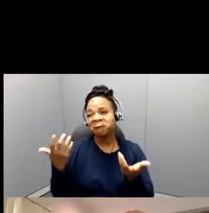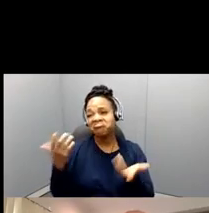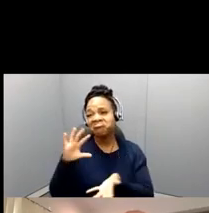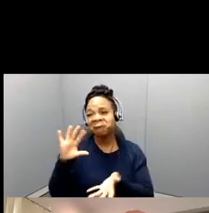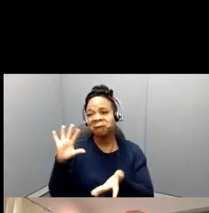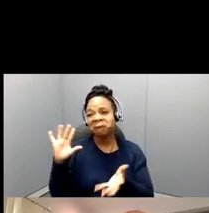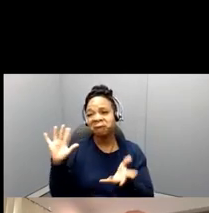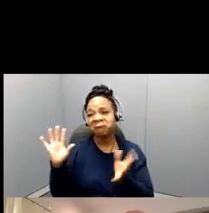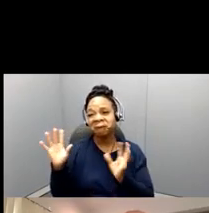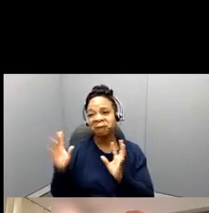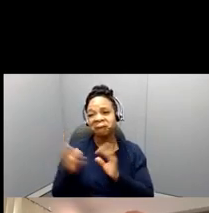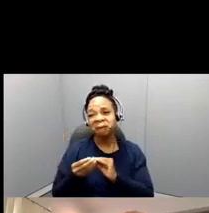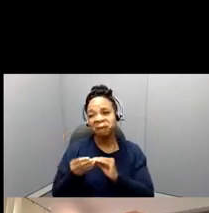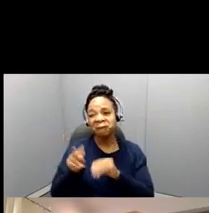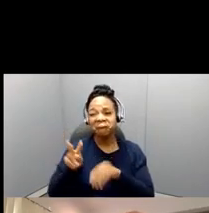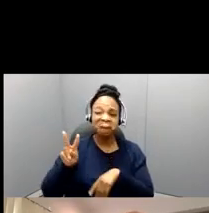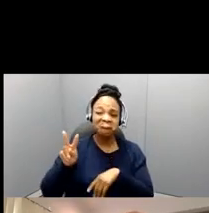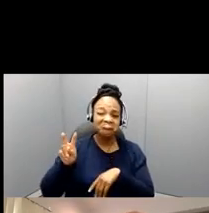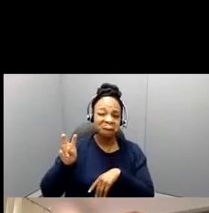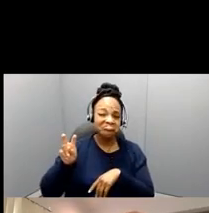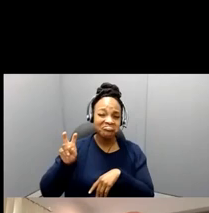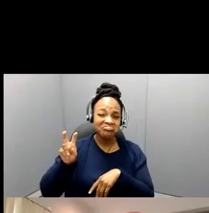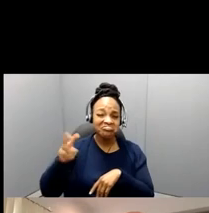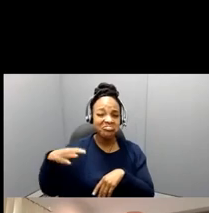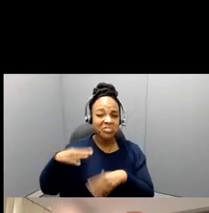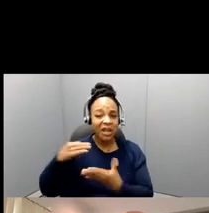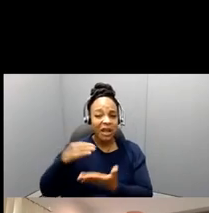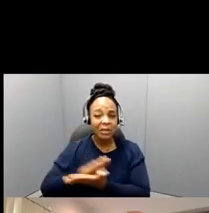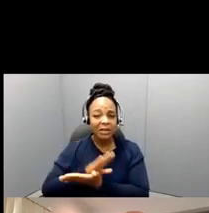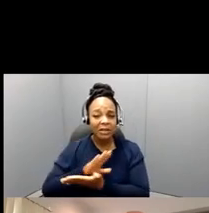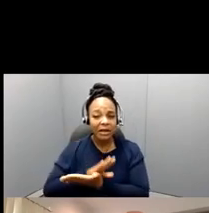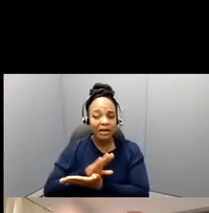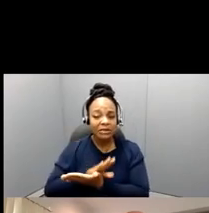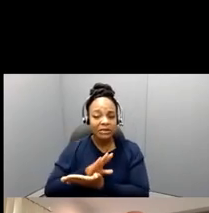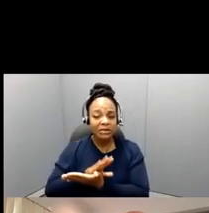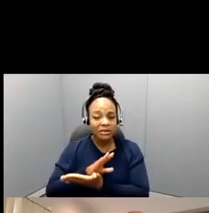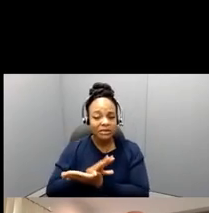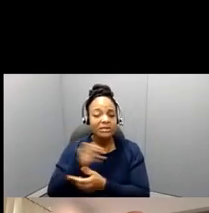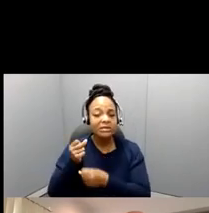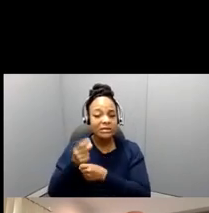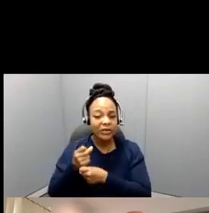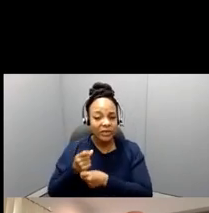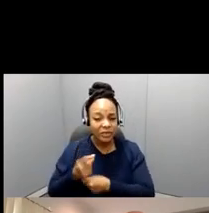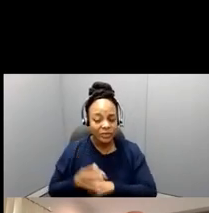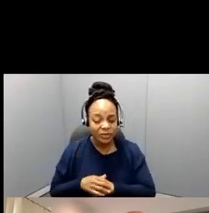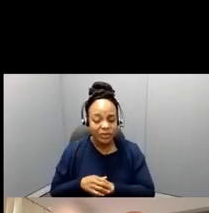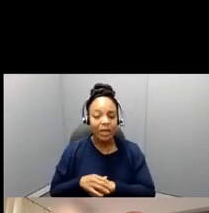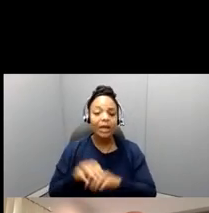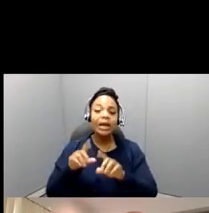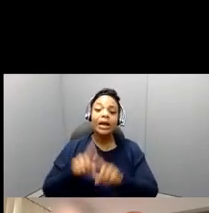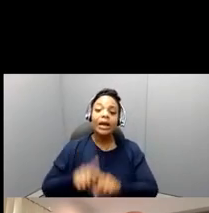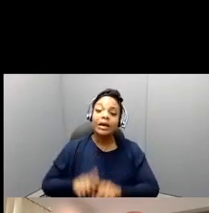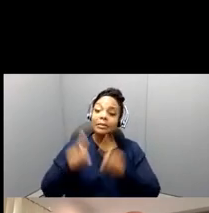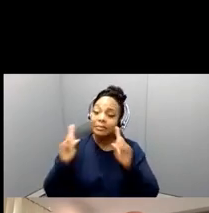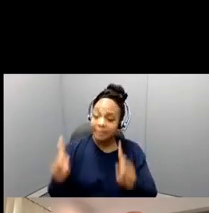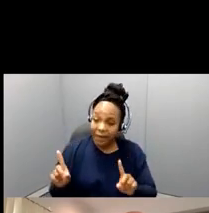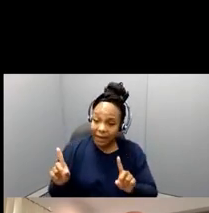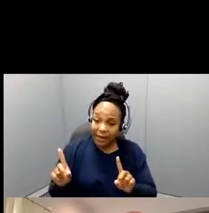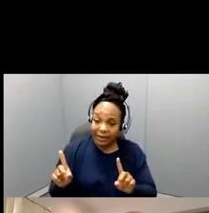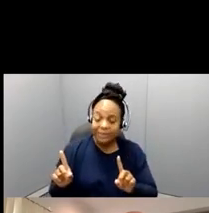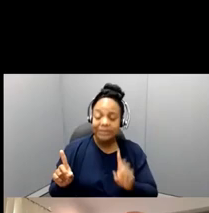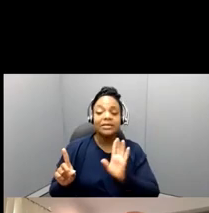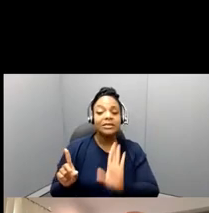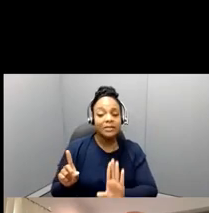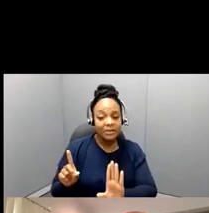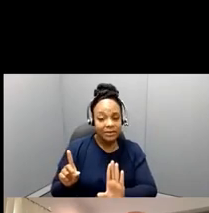receive a couple of hundred or so, um, proposals each year. But what I would like to also add to that is that should